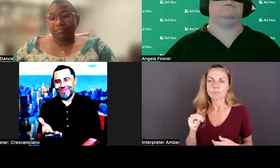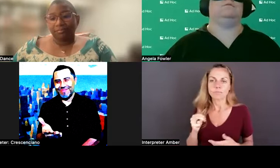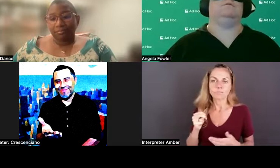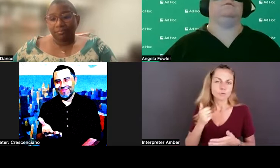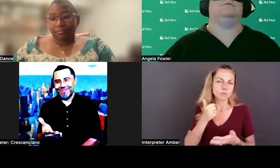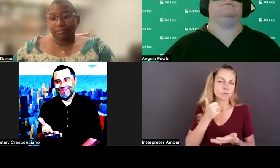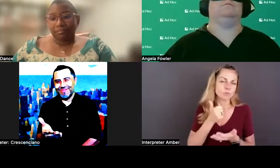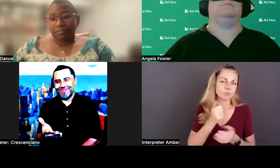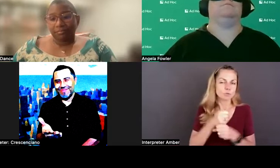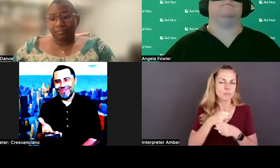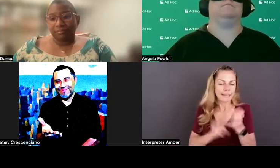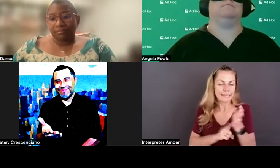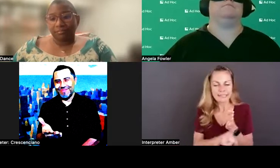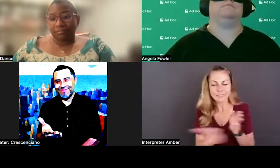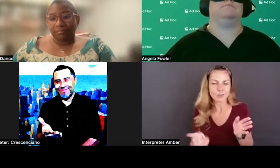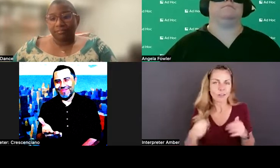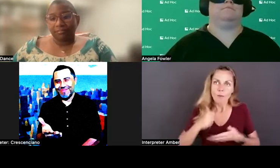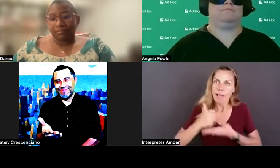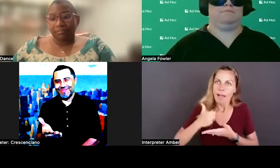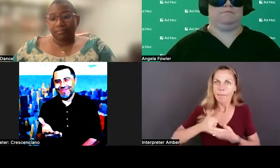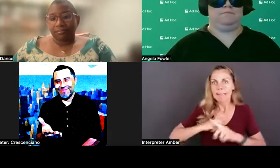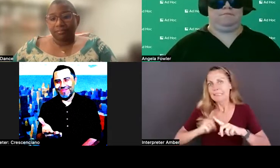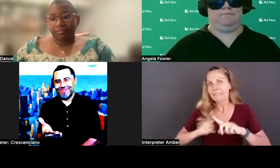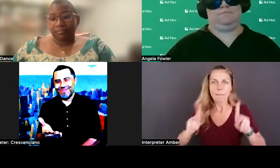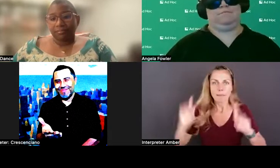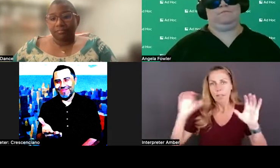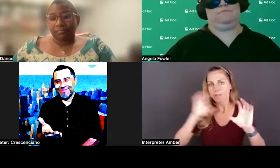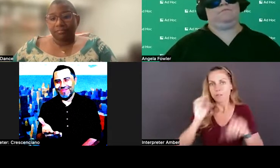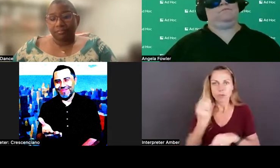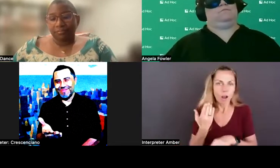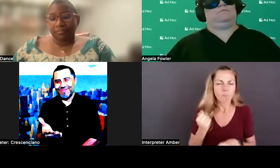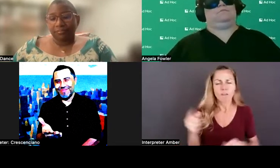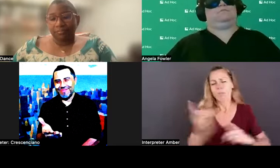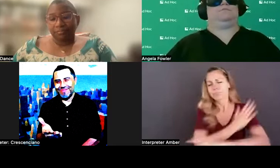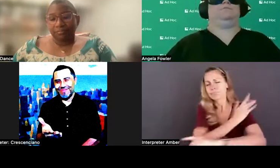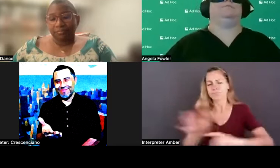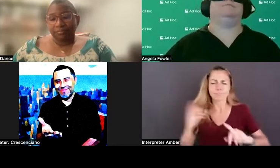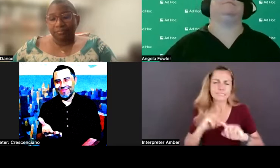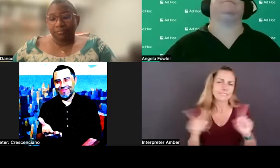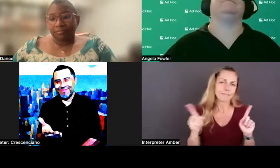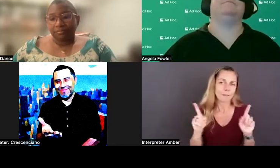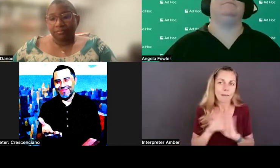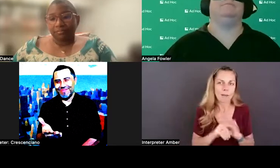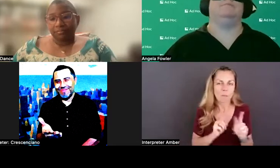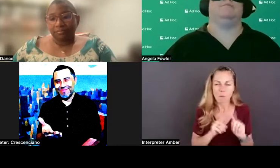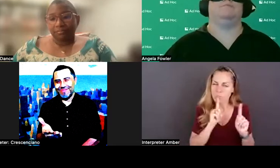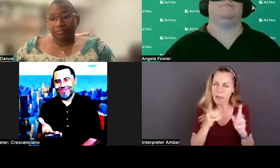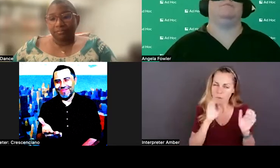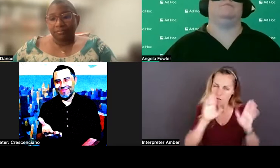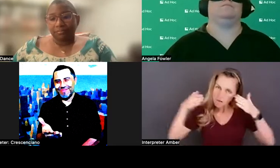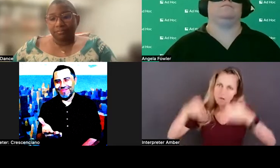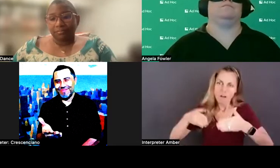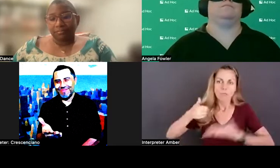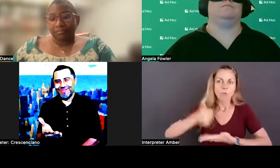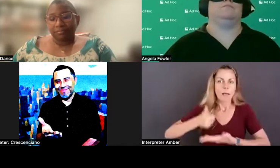And I was helping all sorts of job seekers, you know, from all walks of life, all industries, but I wanted to specifically hone in to help